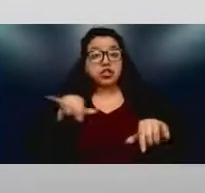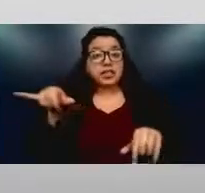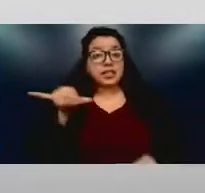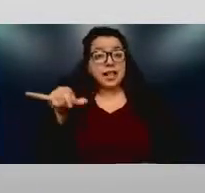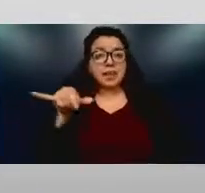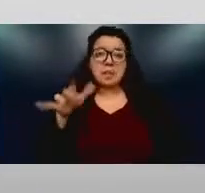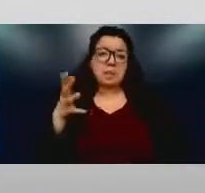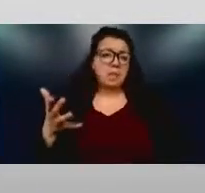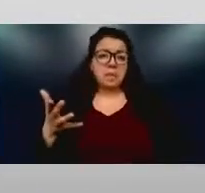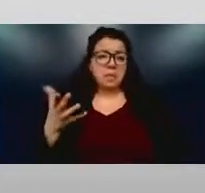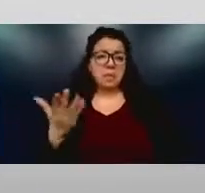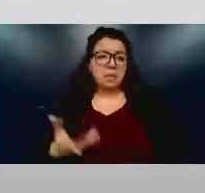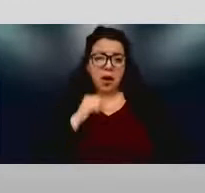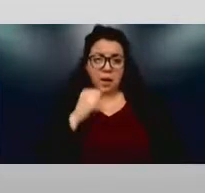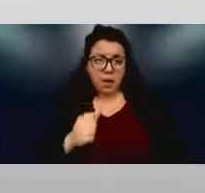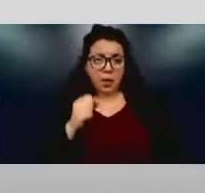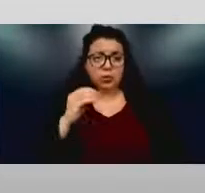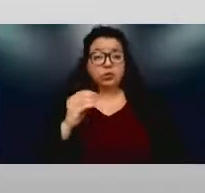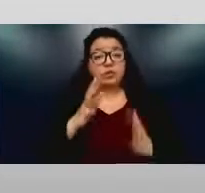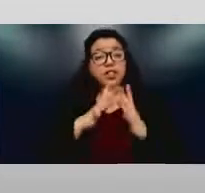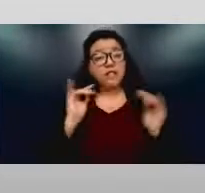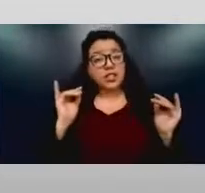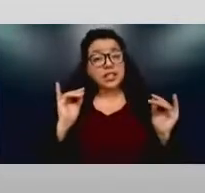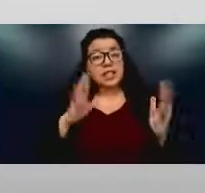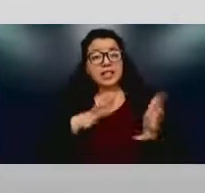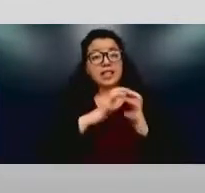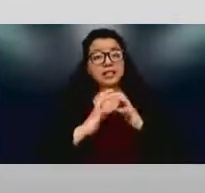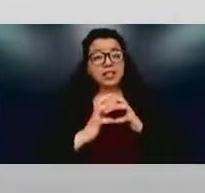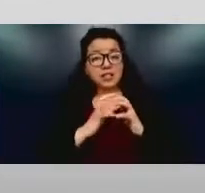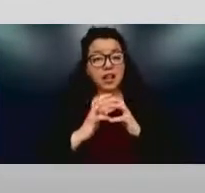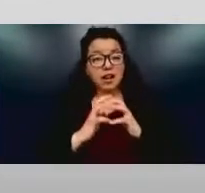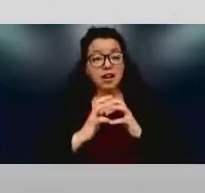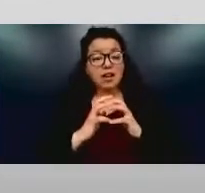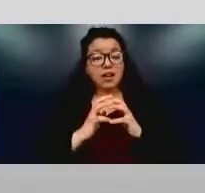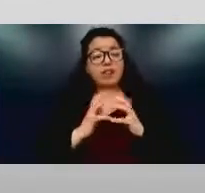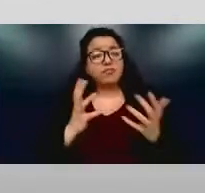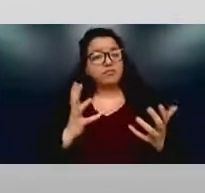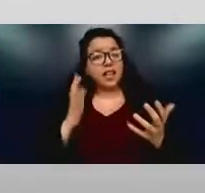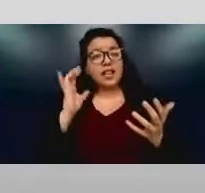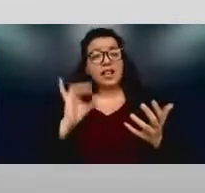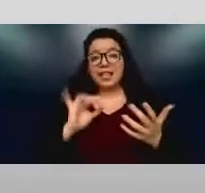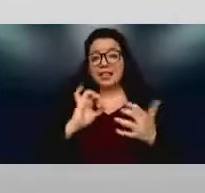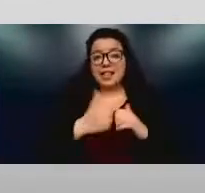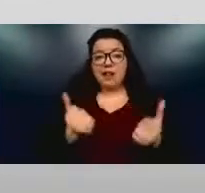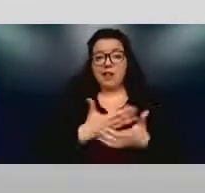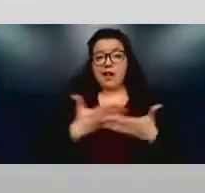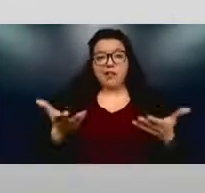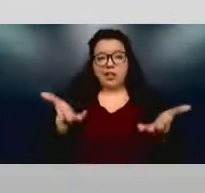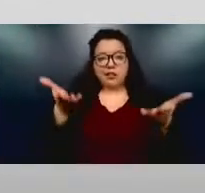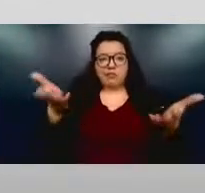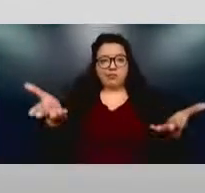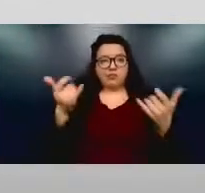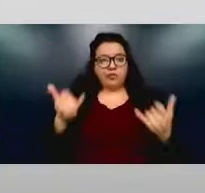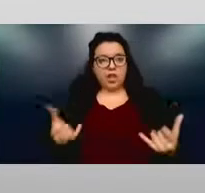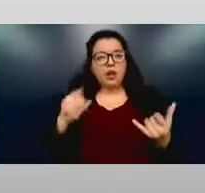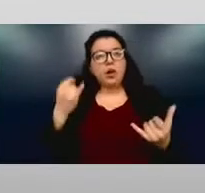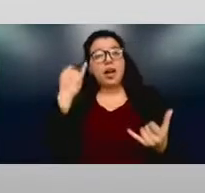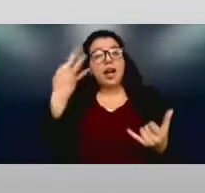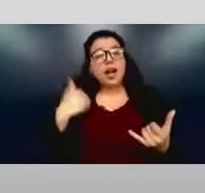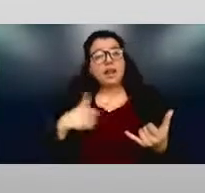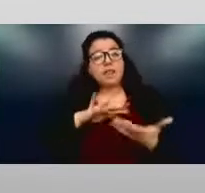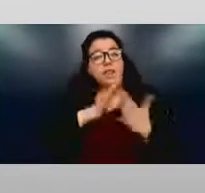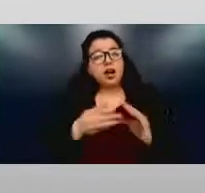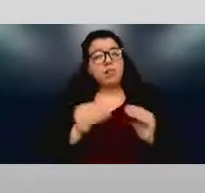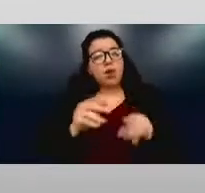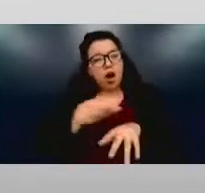intersectionality, all these things are the way things are in the world. And so being proactive about making things more inclusive